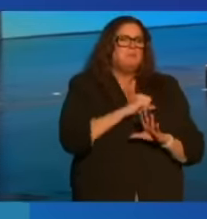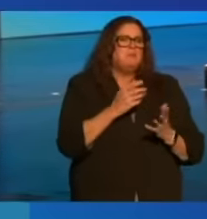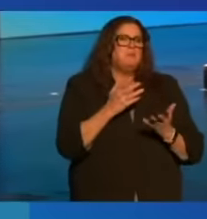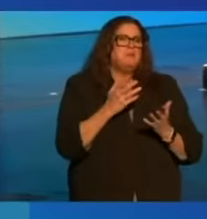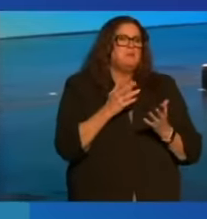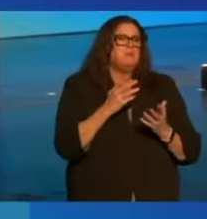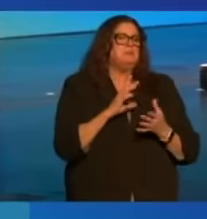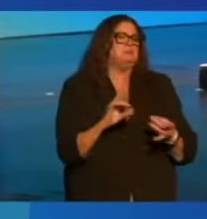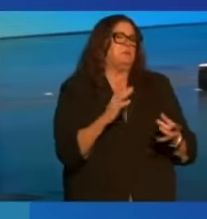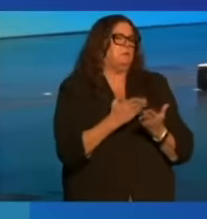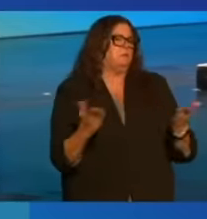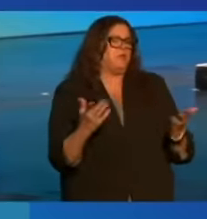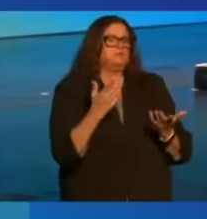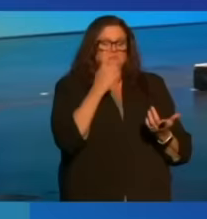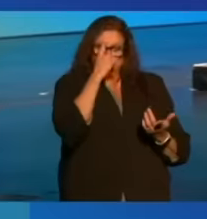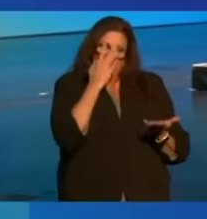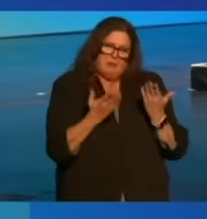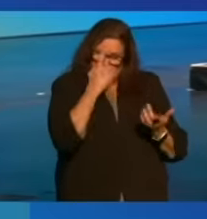agree with.